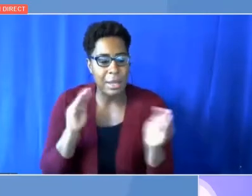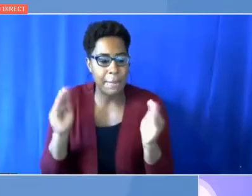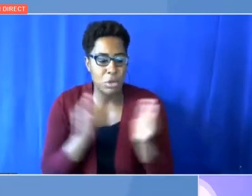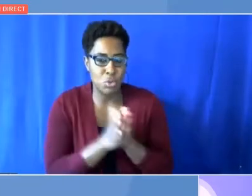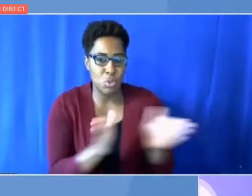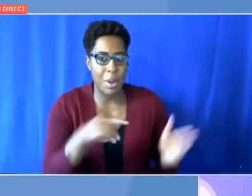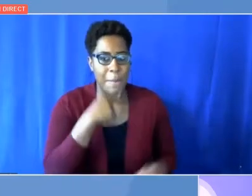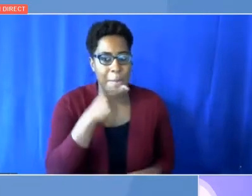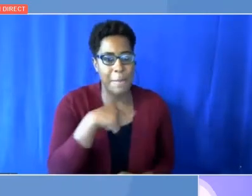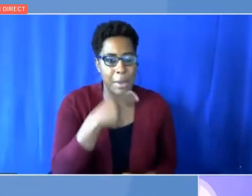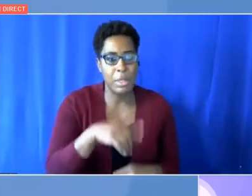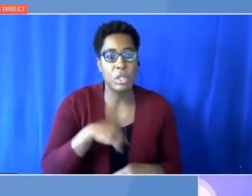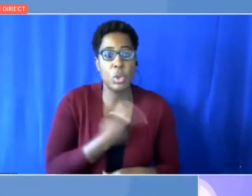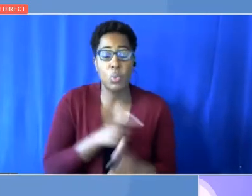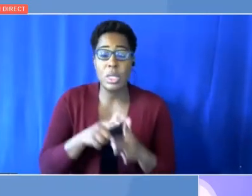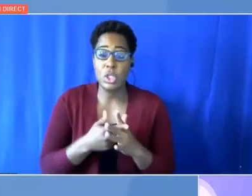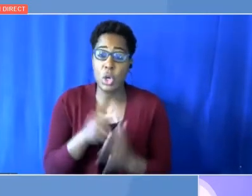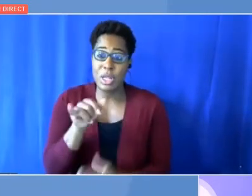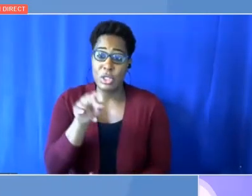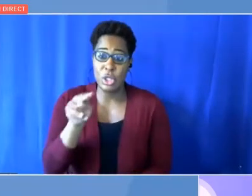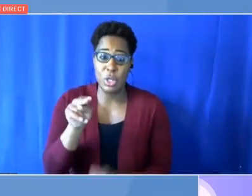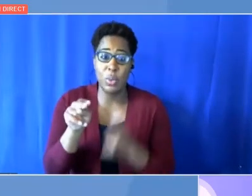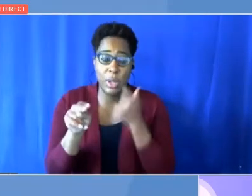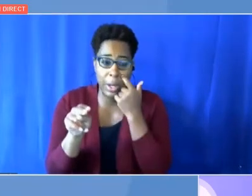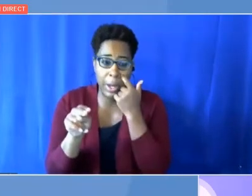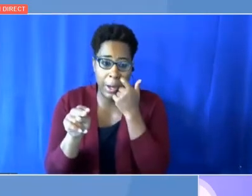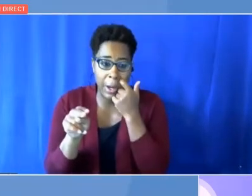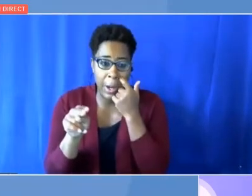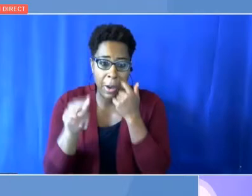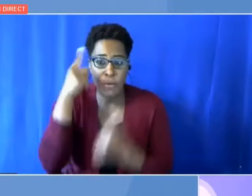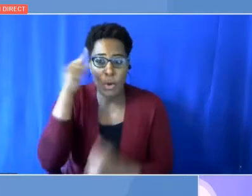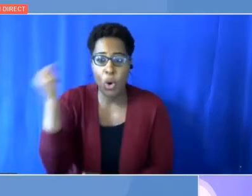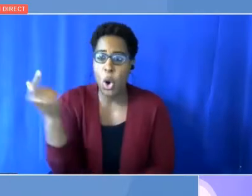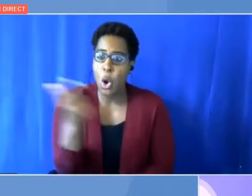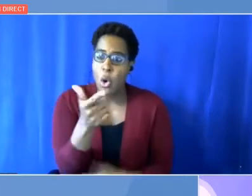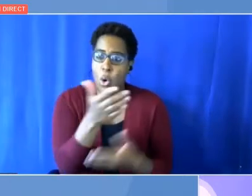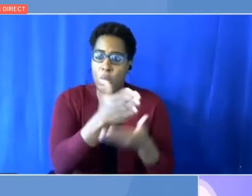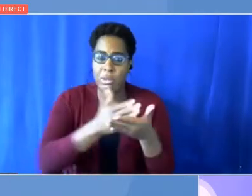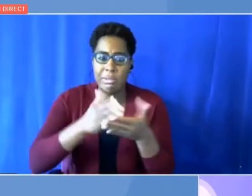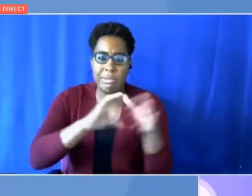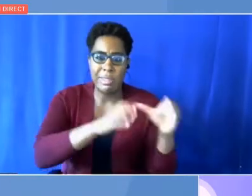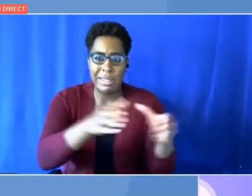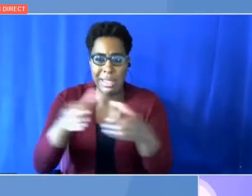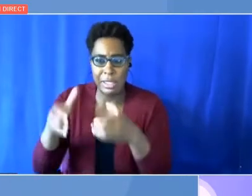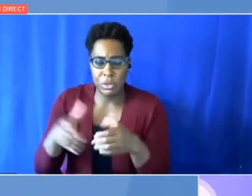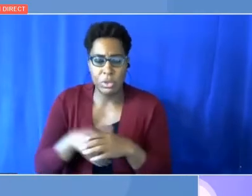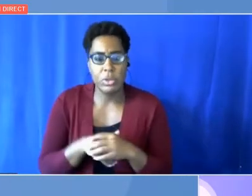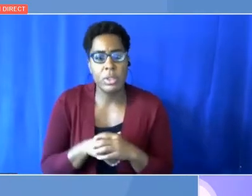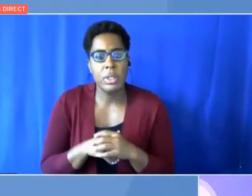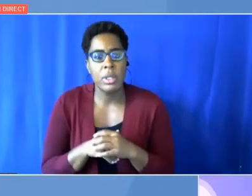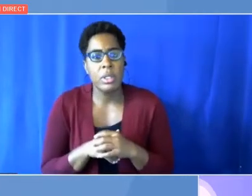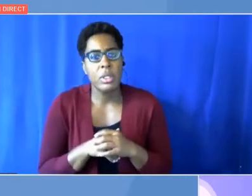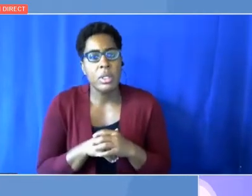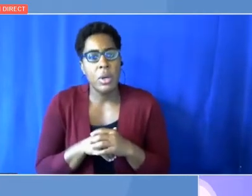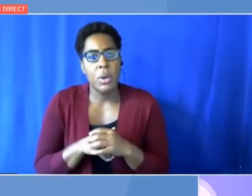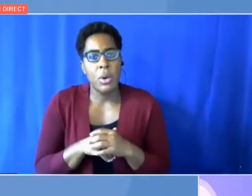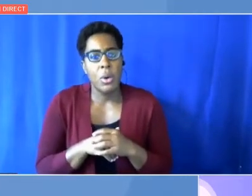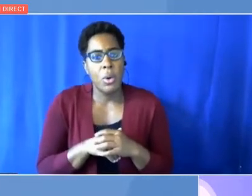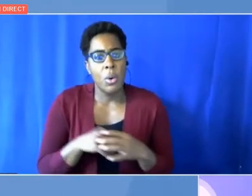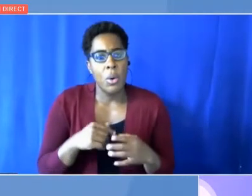January before COP across all sectors. So, one thing to your question, I would urge you, let's extend this agenda